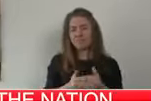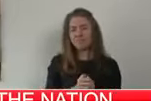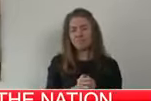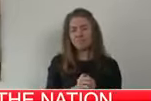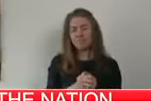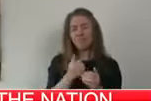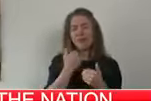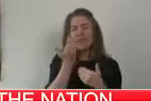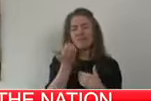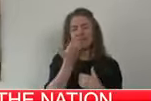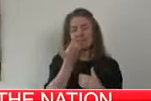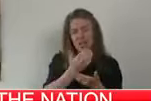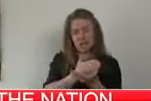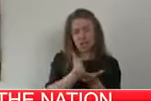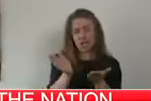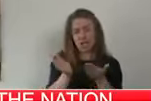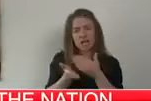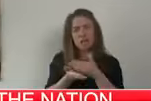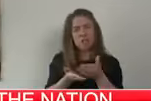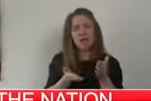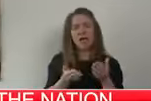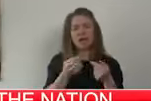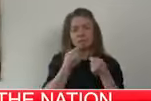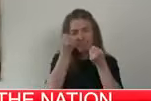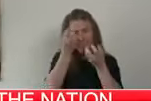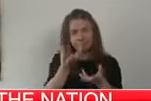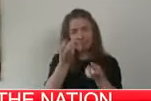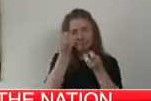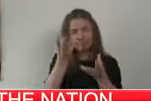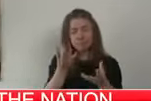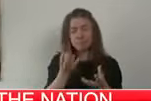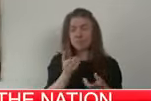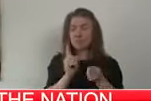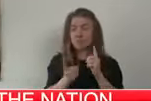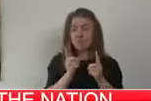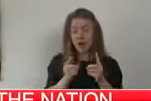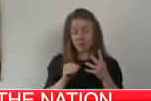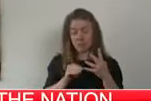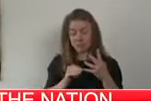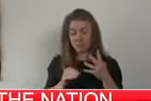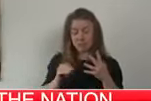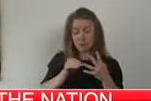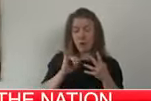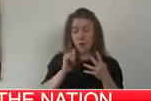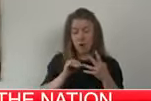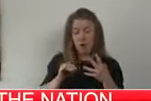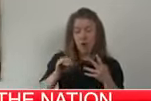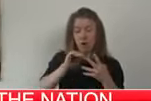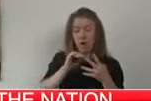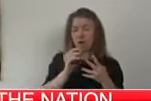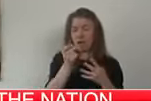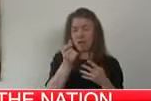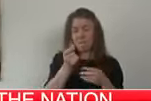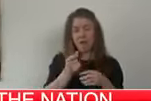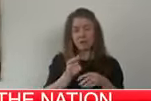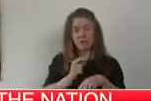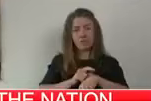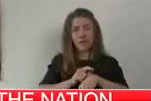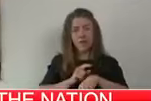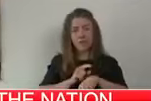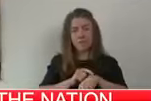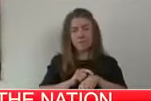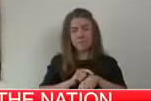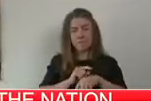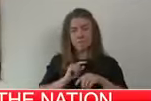updates, especially as Alert Levels can move from one level to the next in a short space of